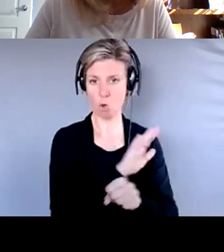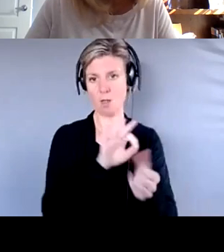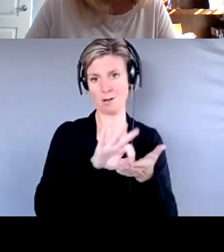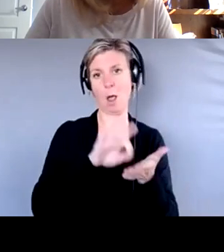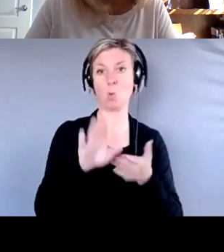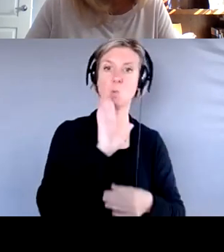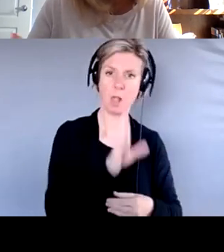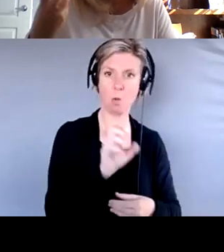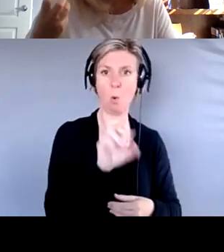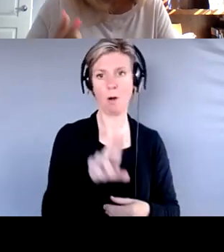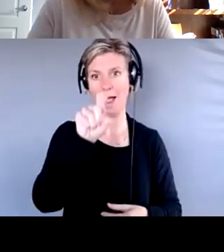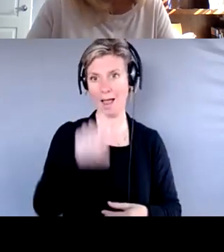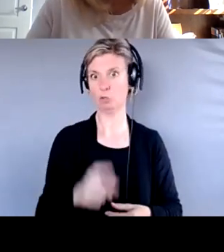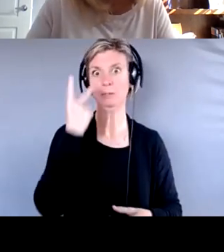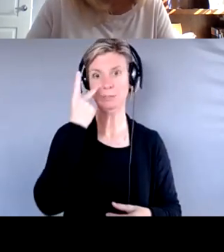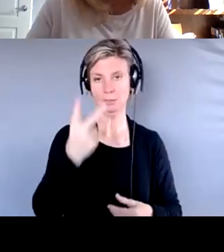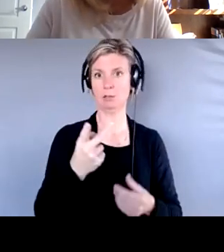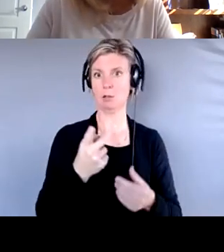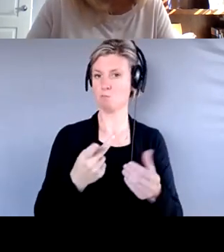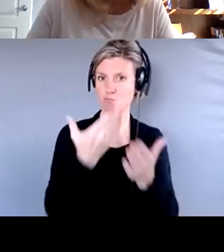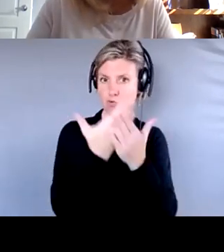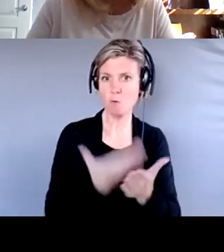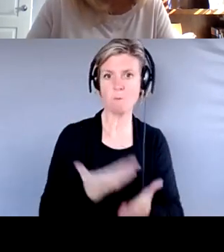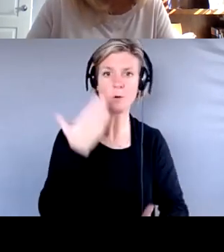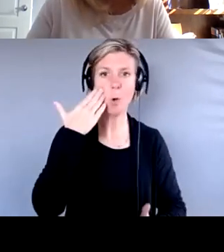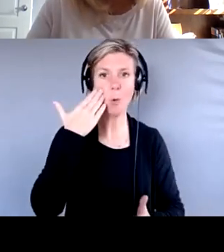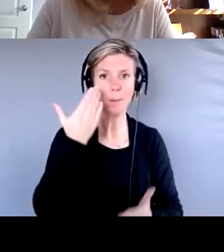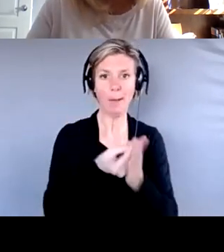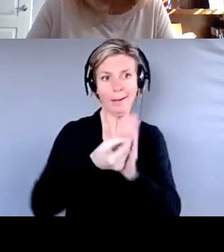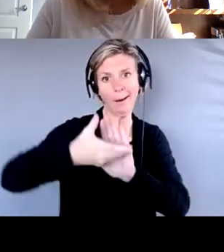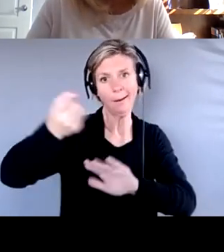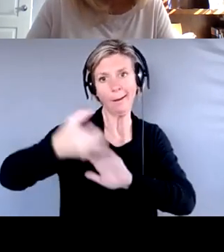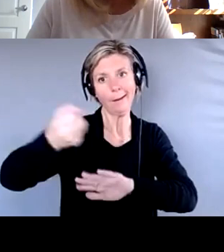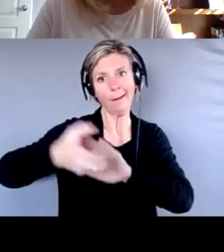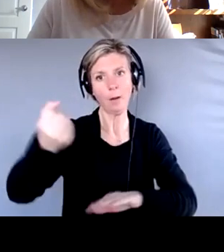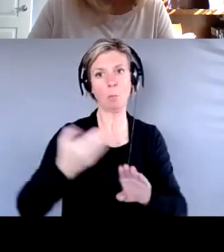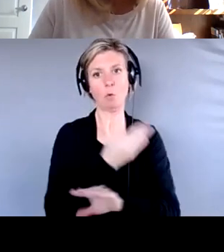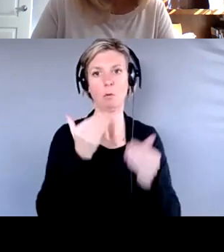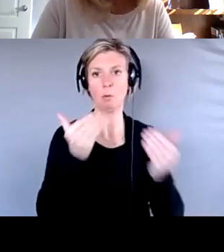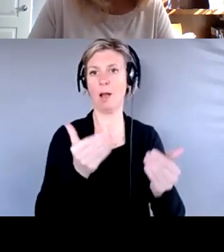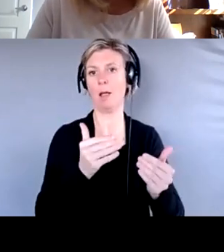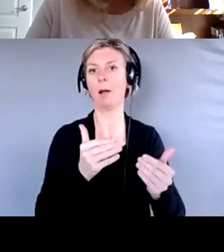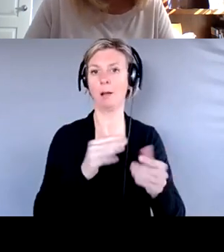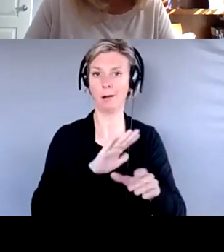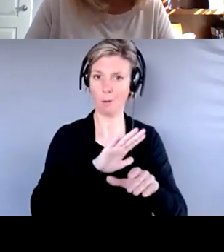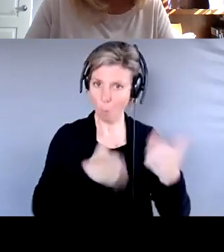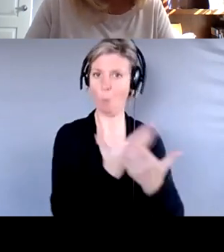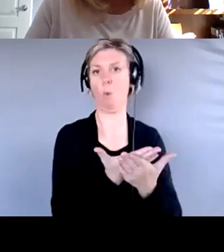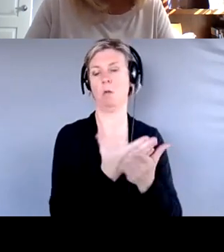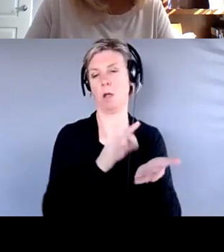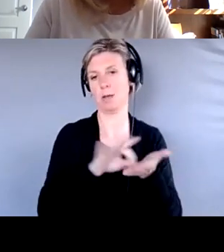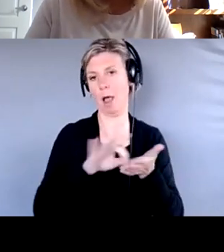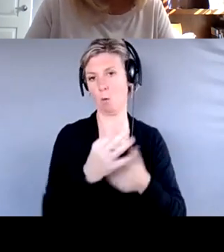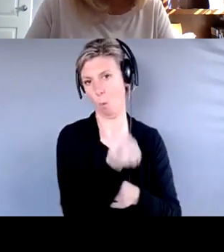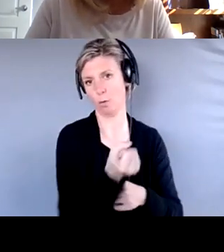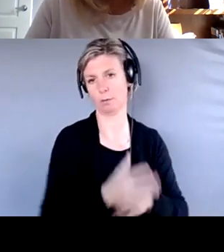until, uh, money isn't being, you know, taken out of the account fraudulently? Yeah. Yeah. I mean, in terms of, uh, proof,